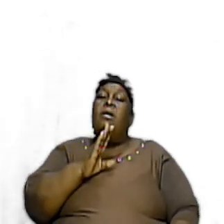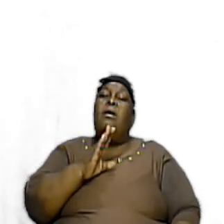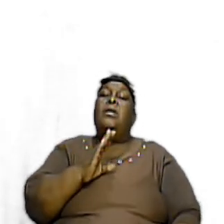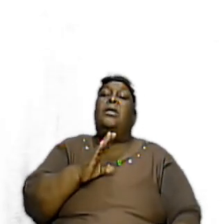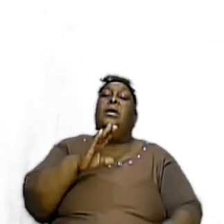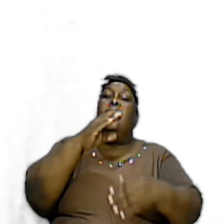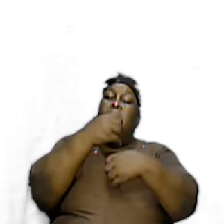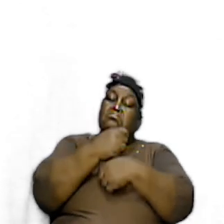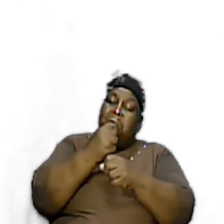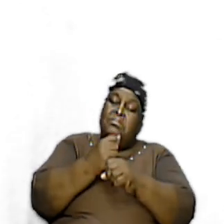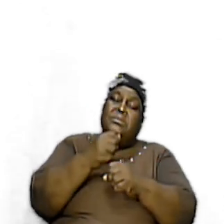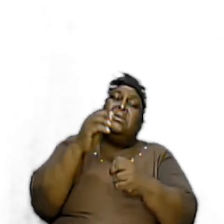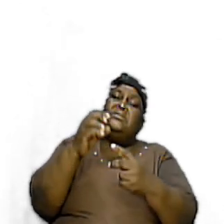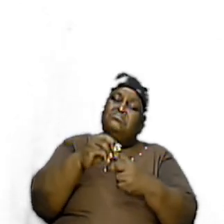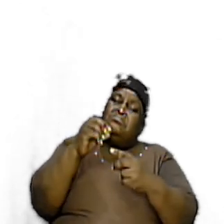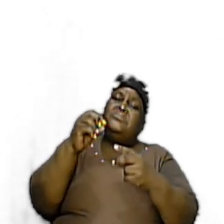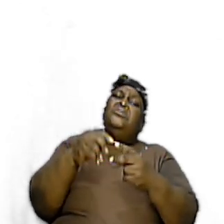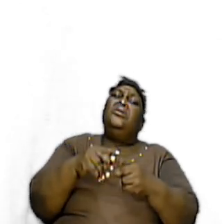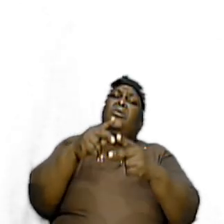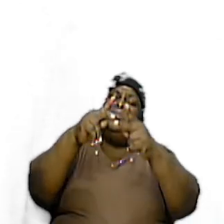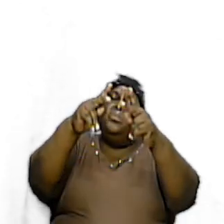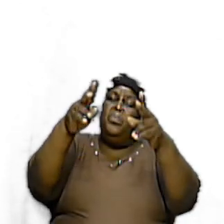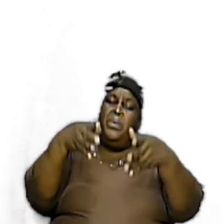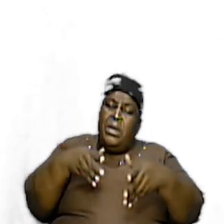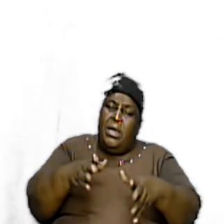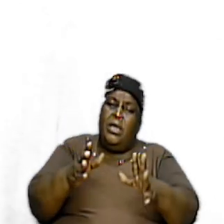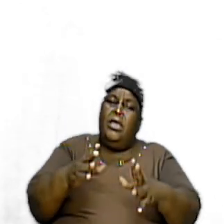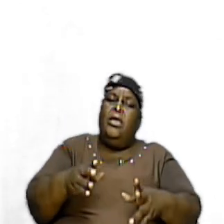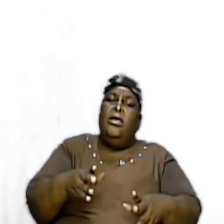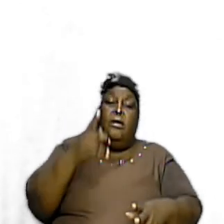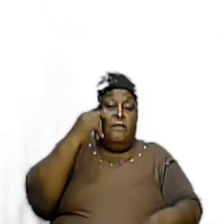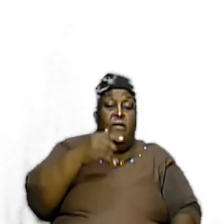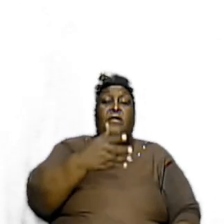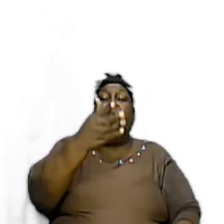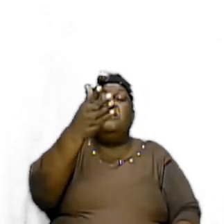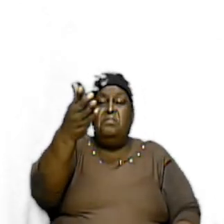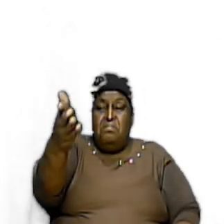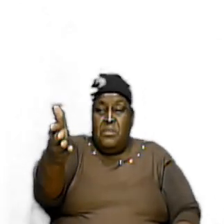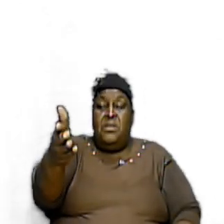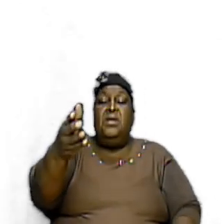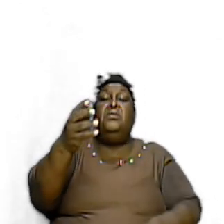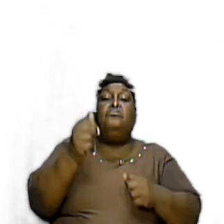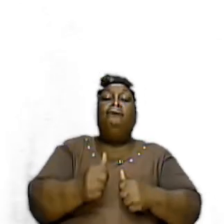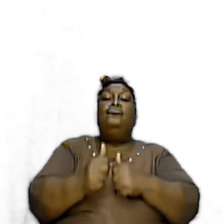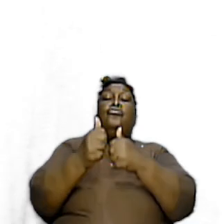a particular pattern for them to follow